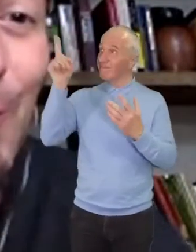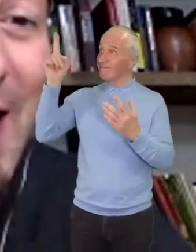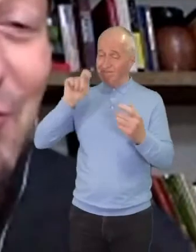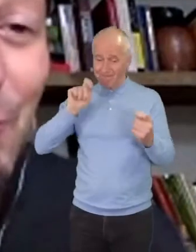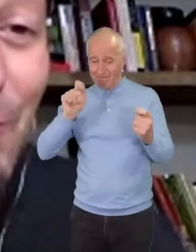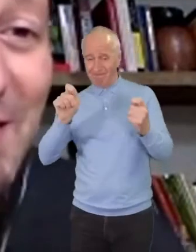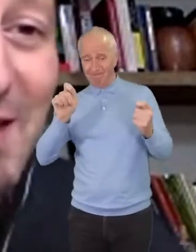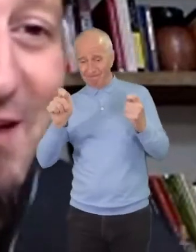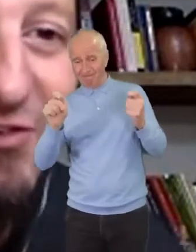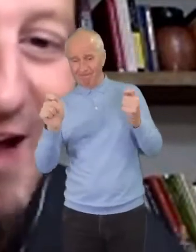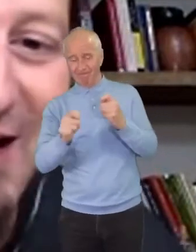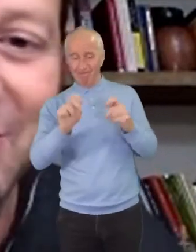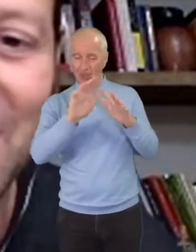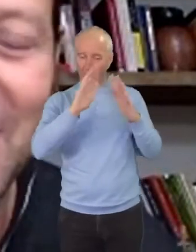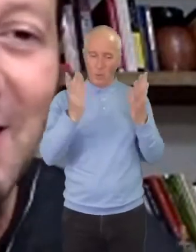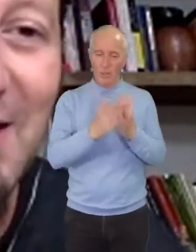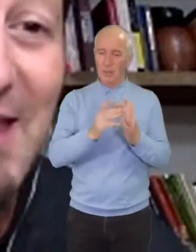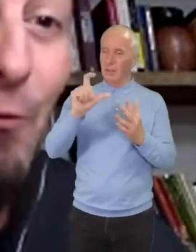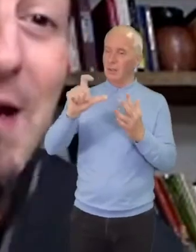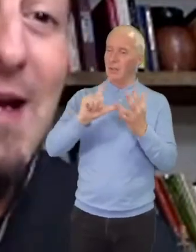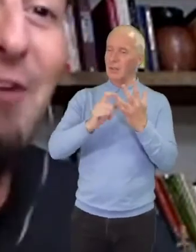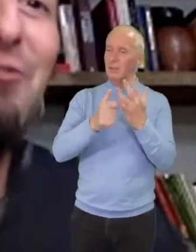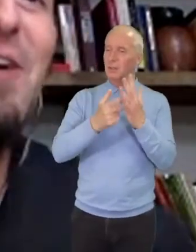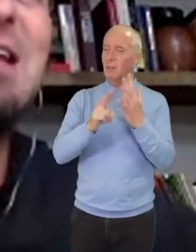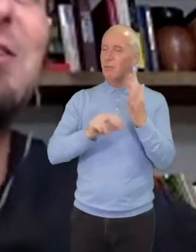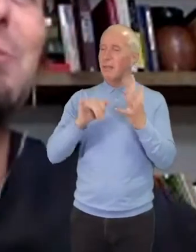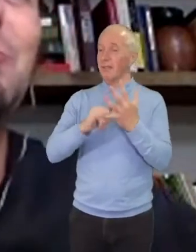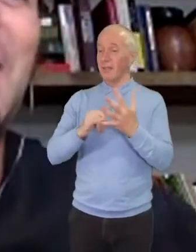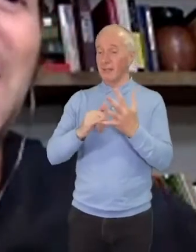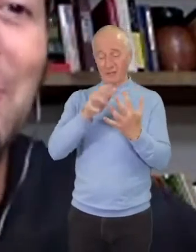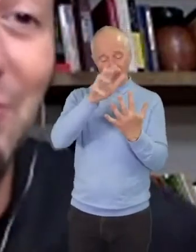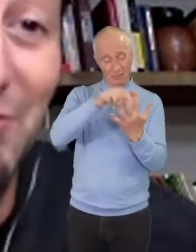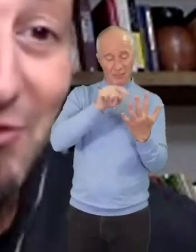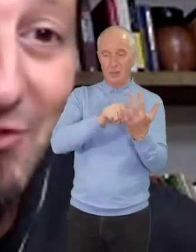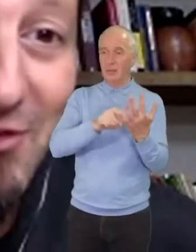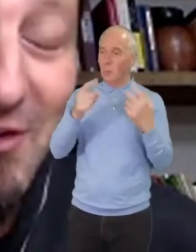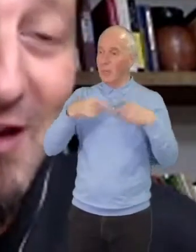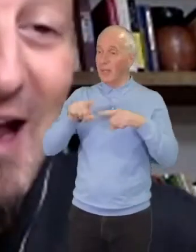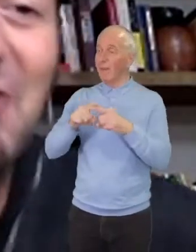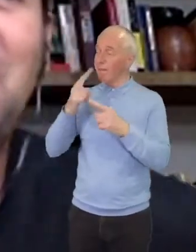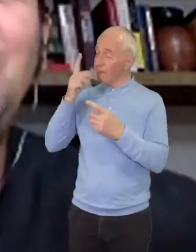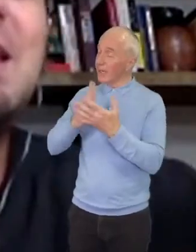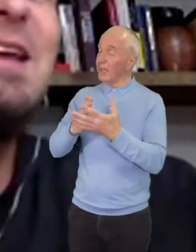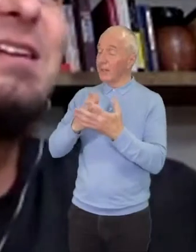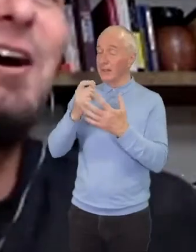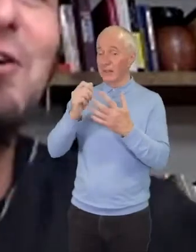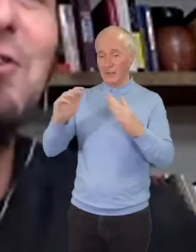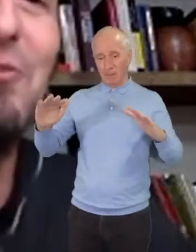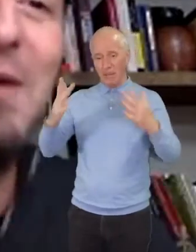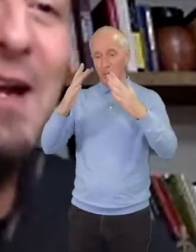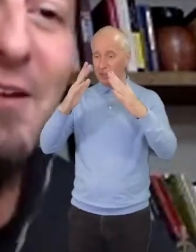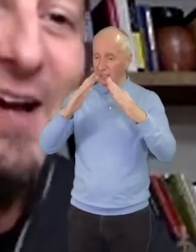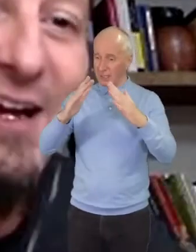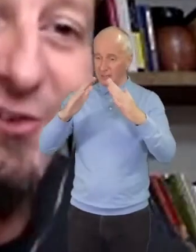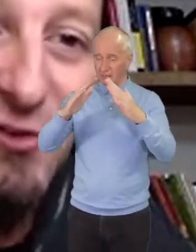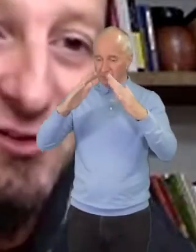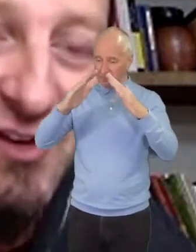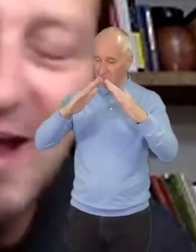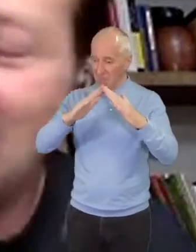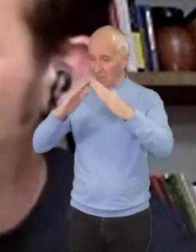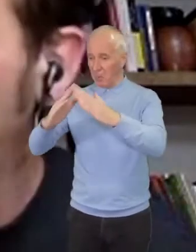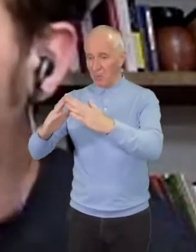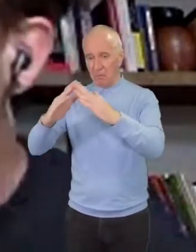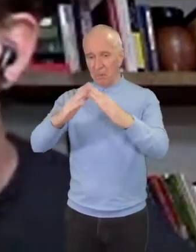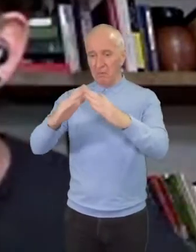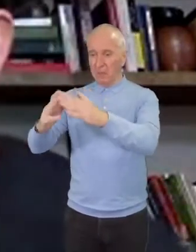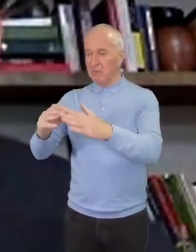know, as Corinthians says, that we can have faith to move mountains and speak in tongues of men and of angels